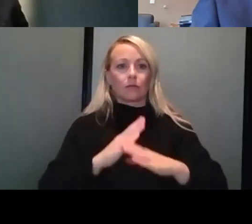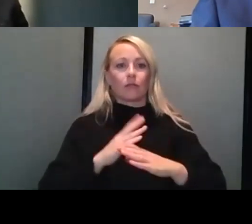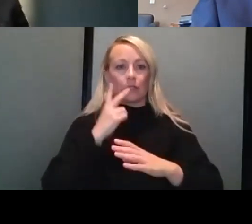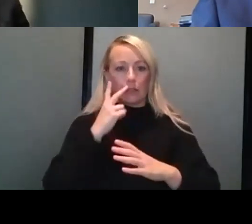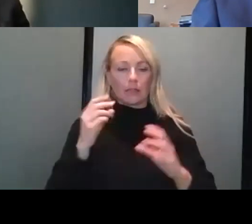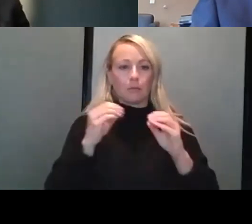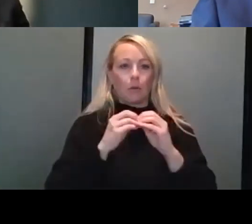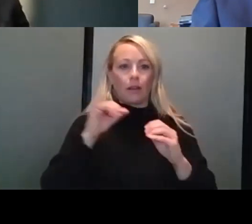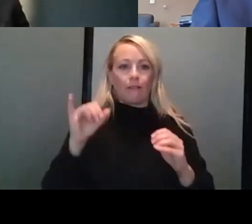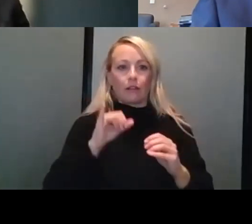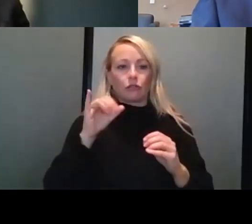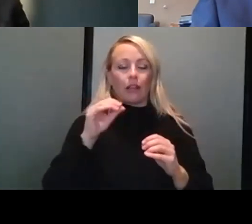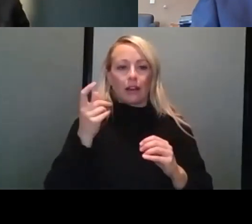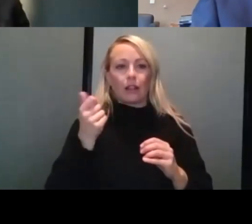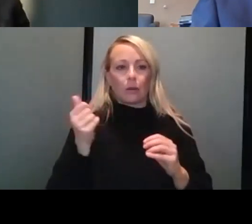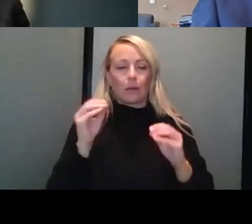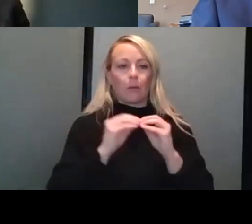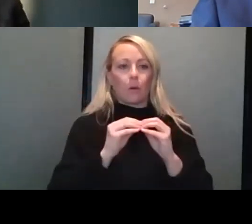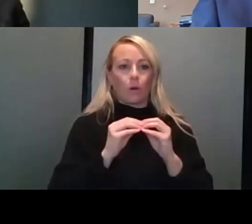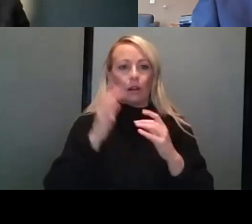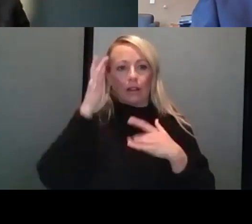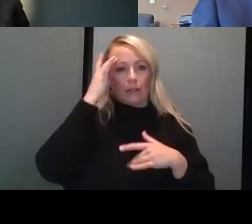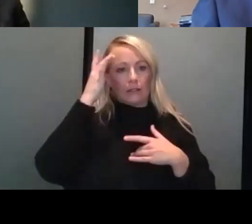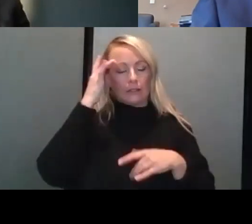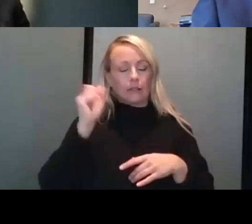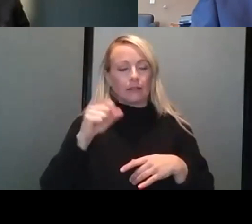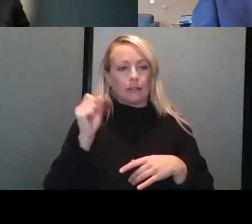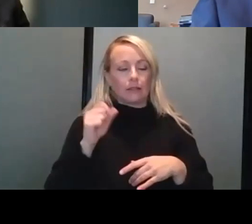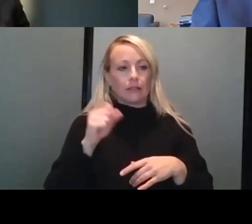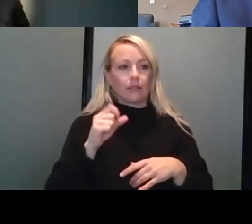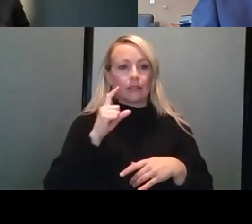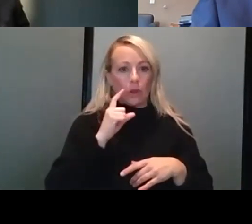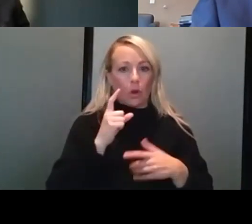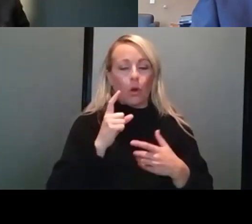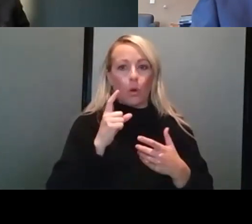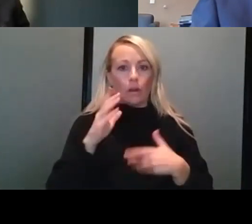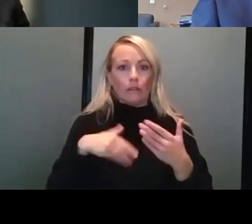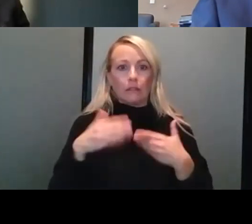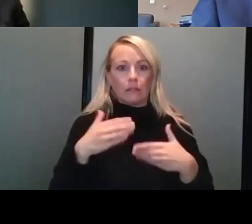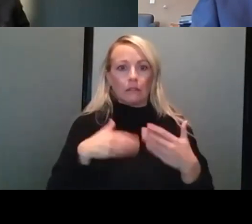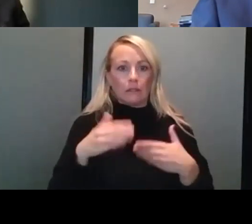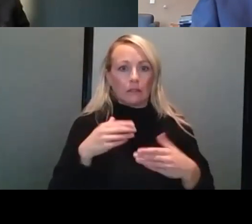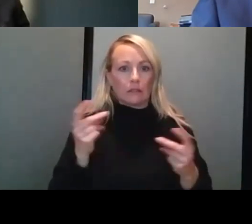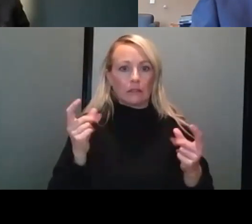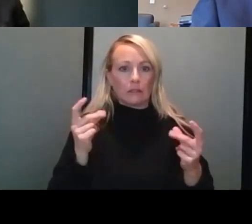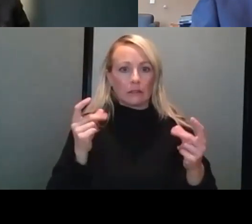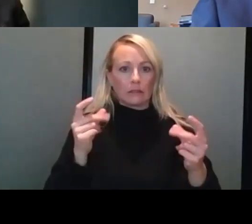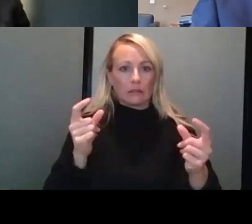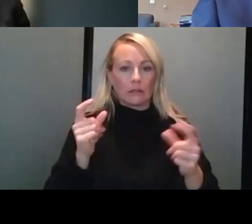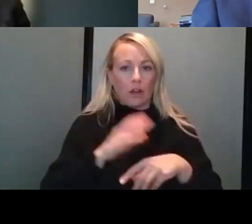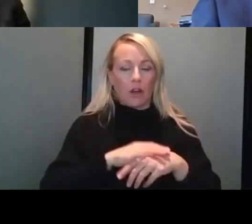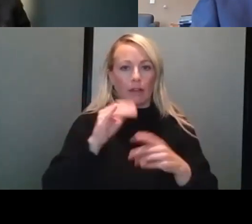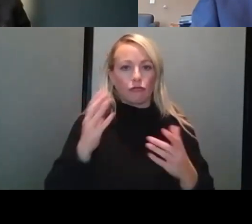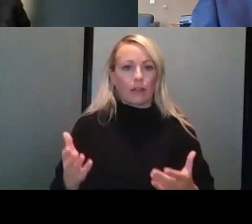and even a little bit more, more, uh, illness. So the feds are moving very quickly, uh, on this